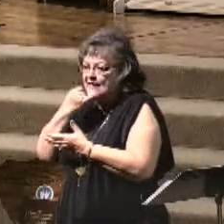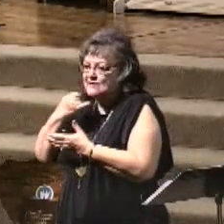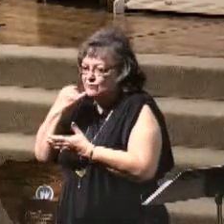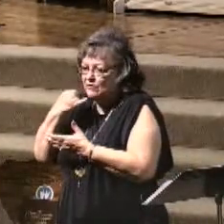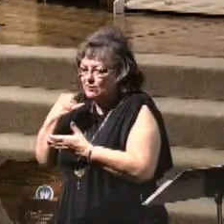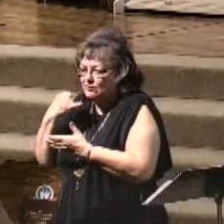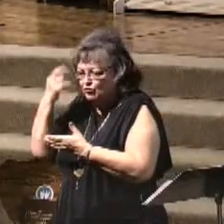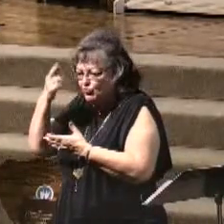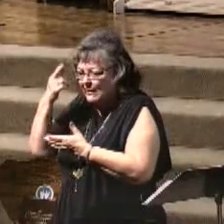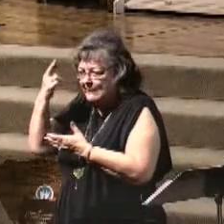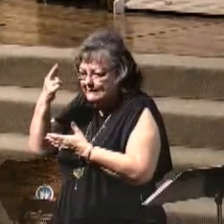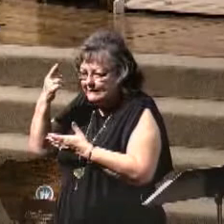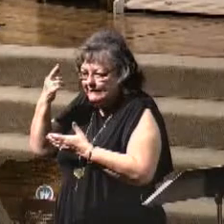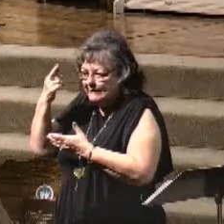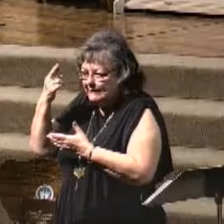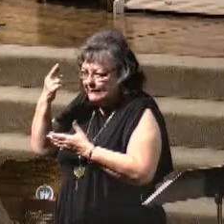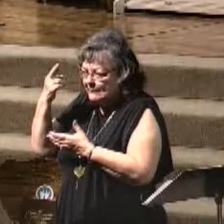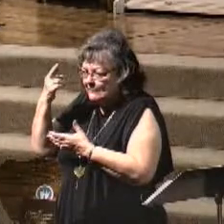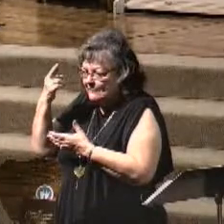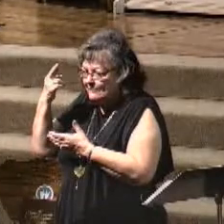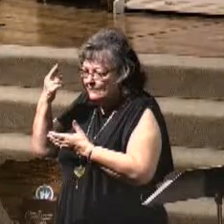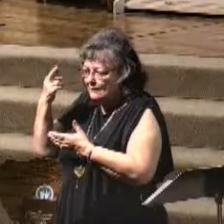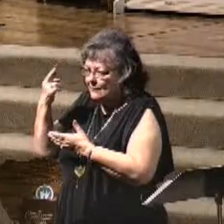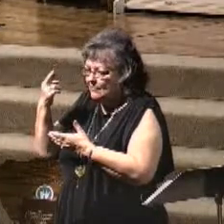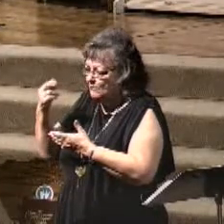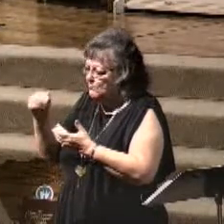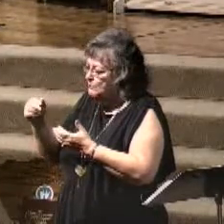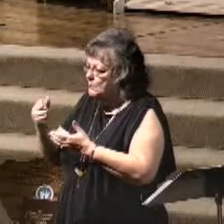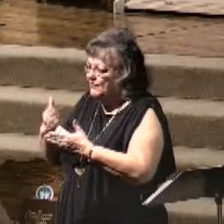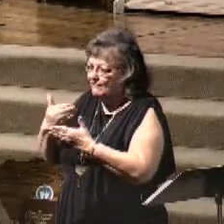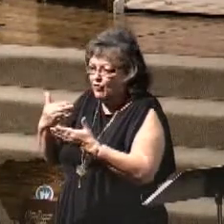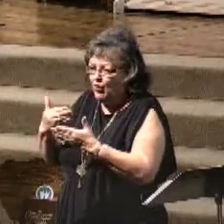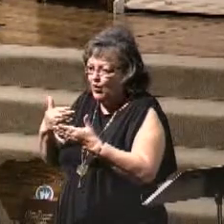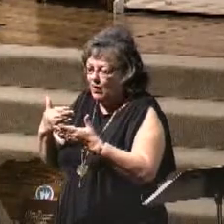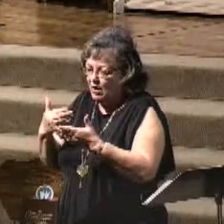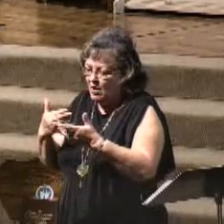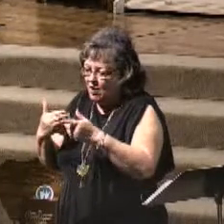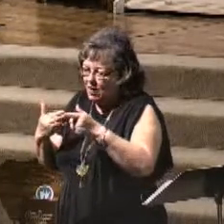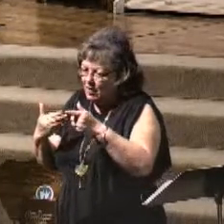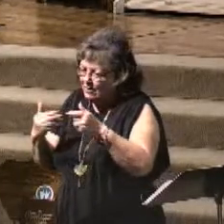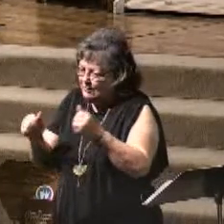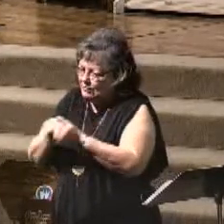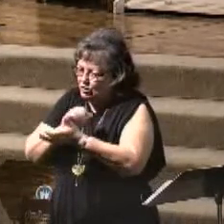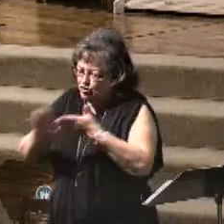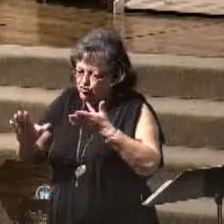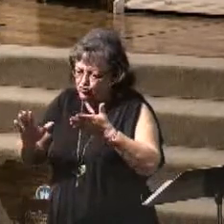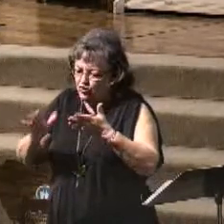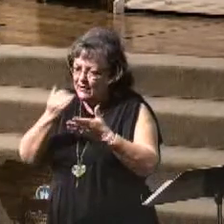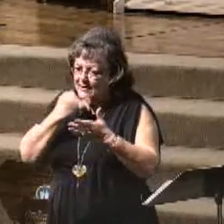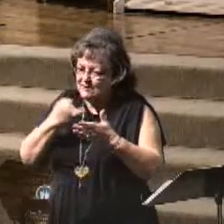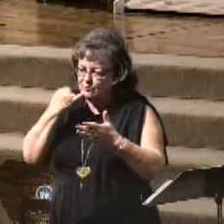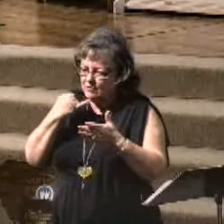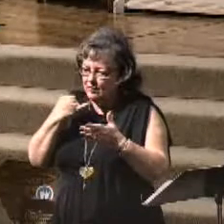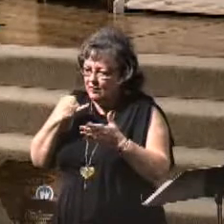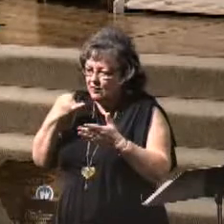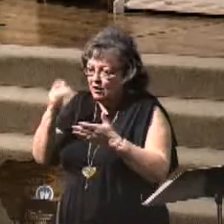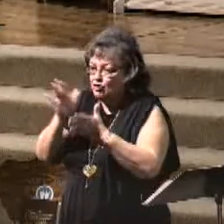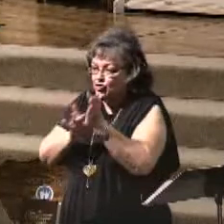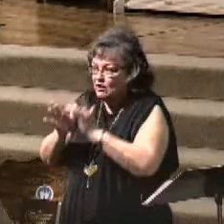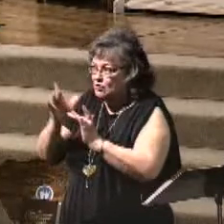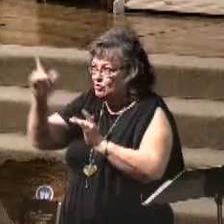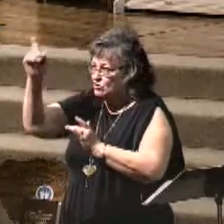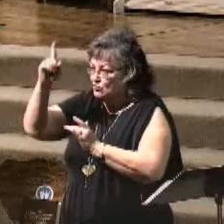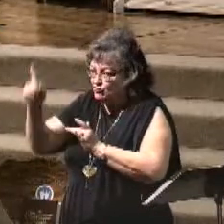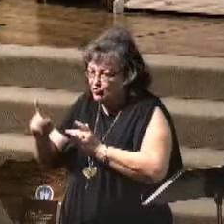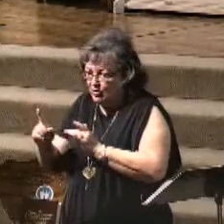And before that they can destroy Israel, Jesus shows up and says, that's my people. And it's not just because of